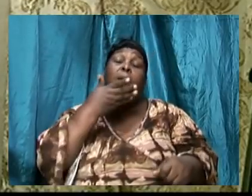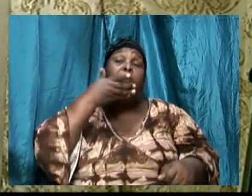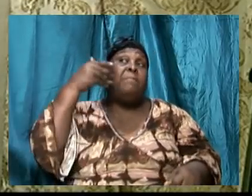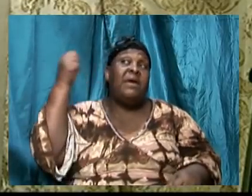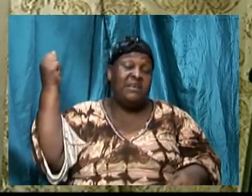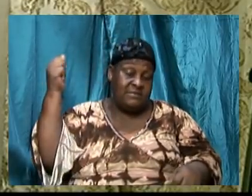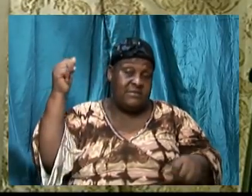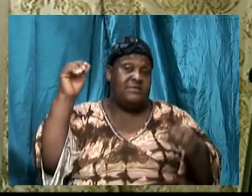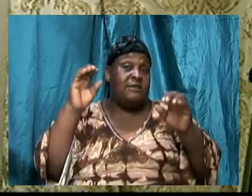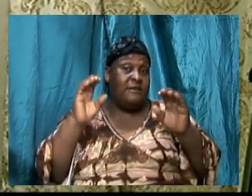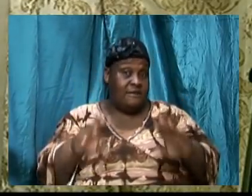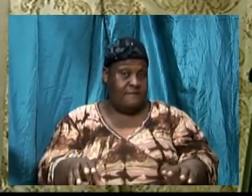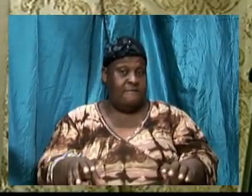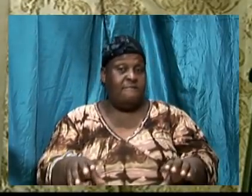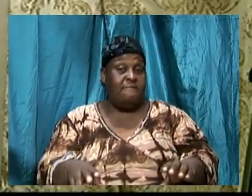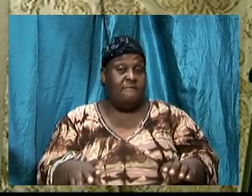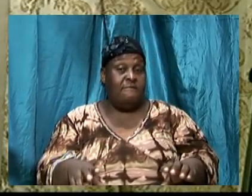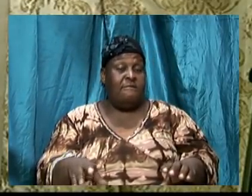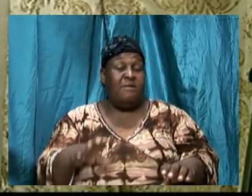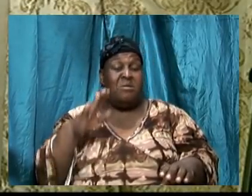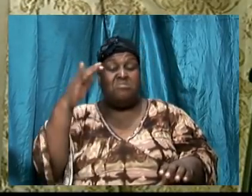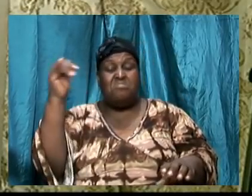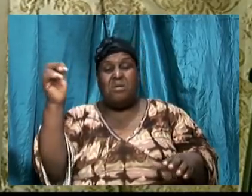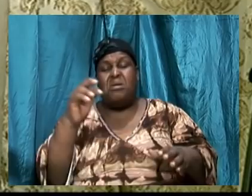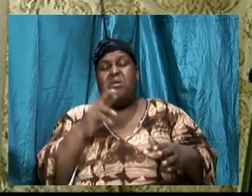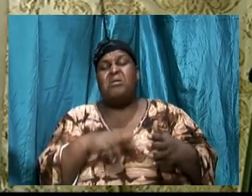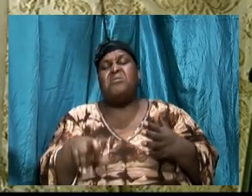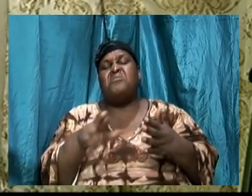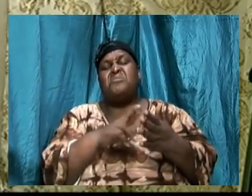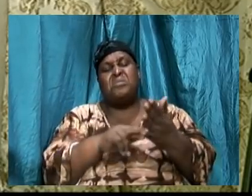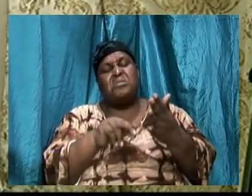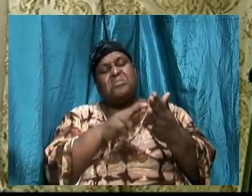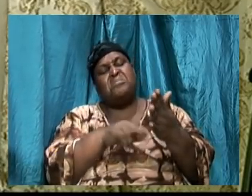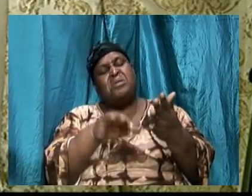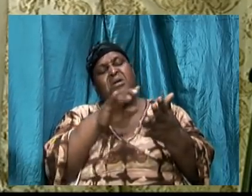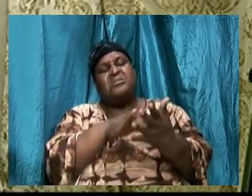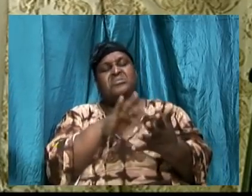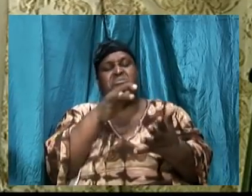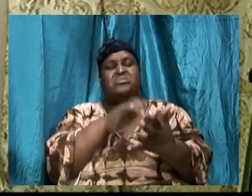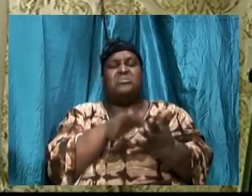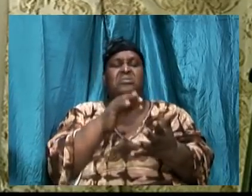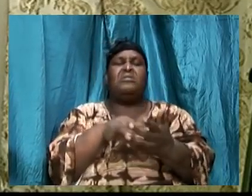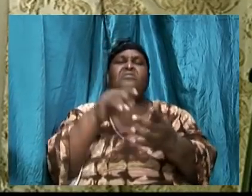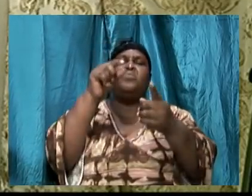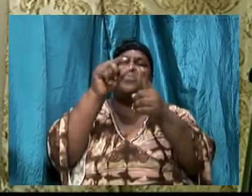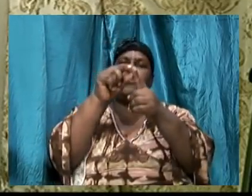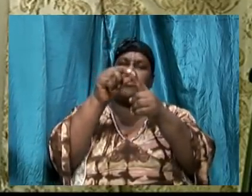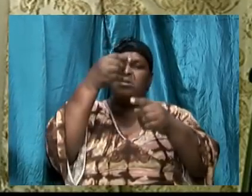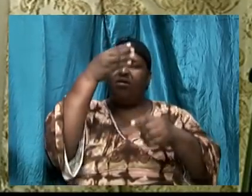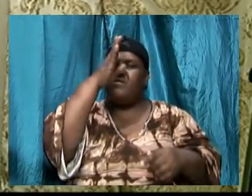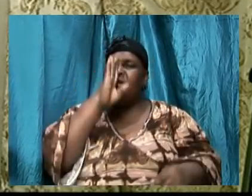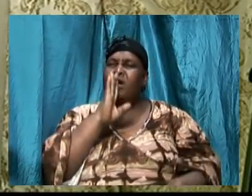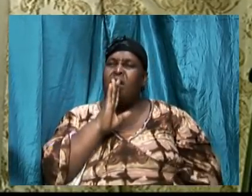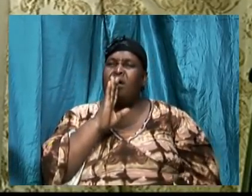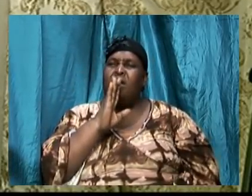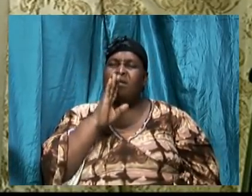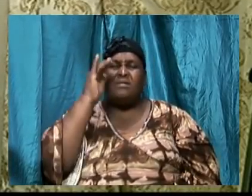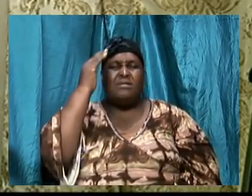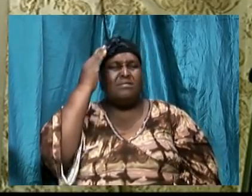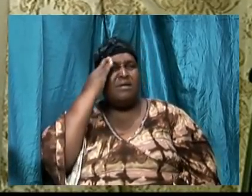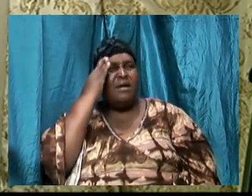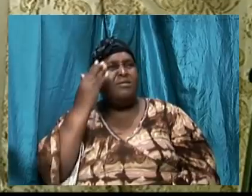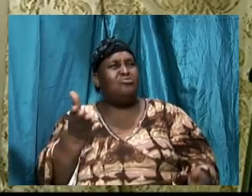by getting into the word and digging into the word, the knowledge that comes from that will provide the